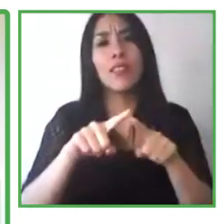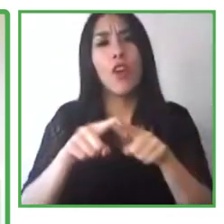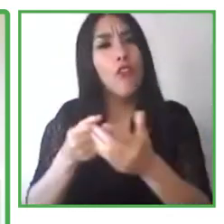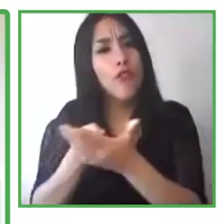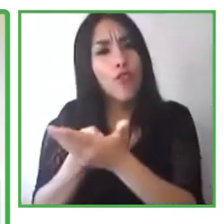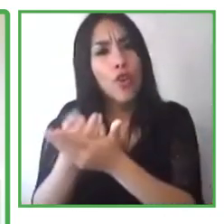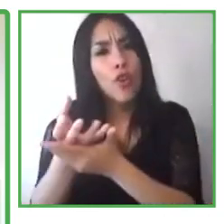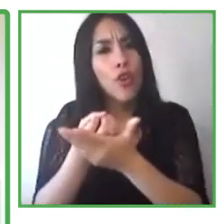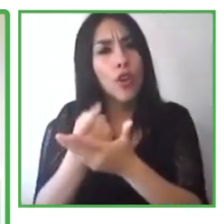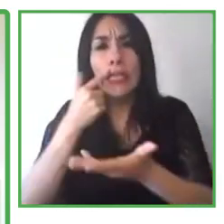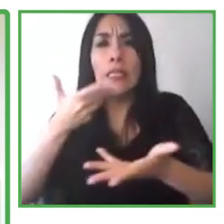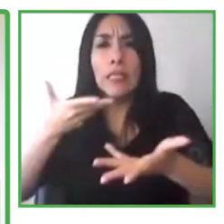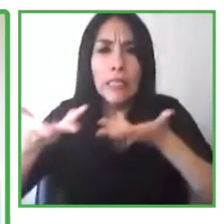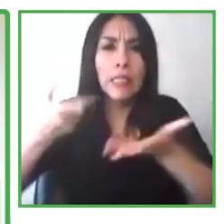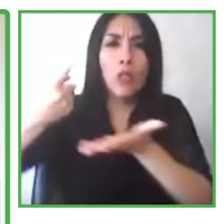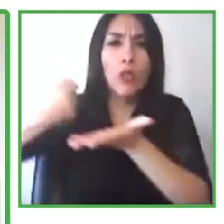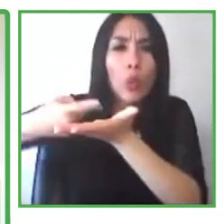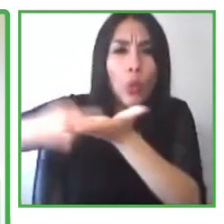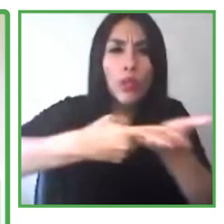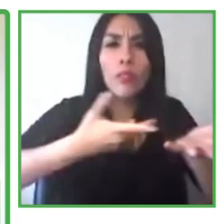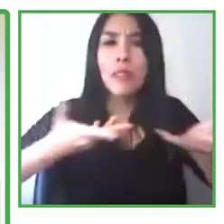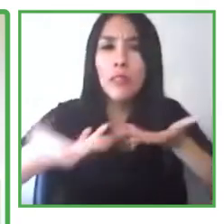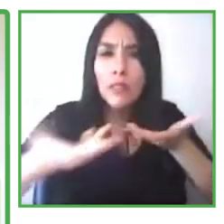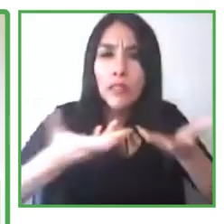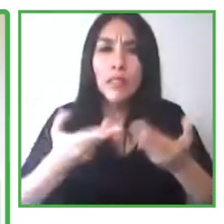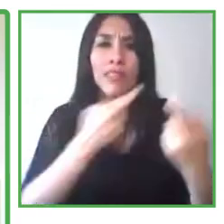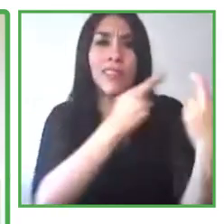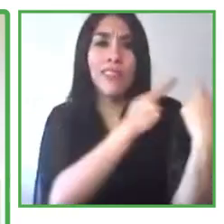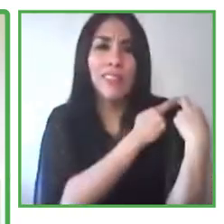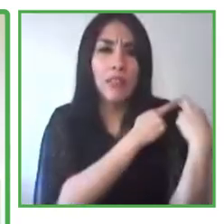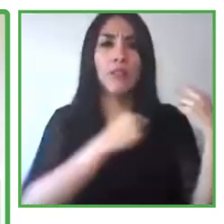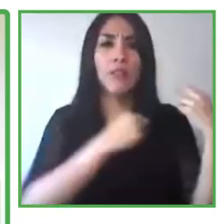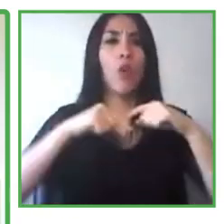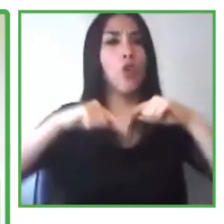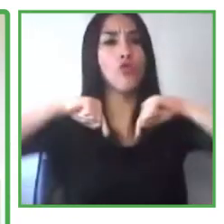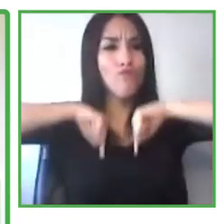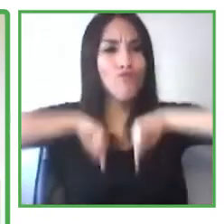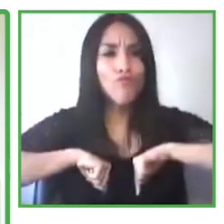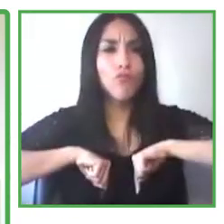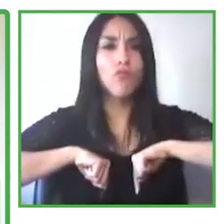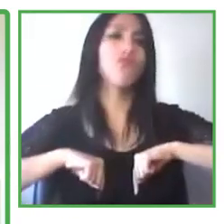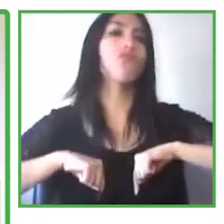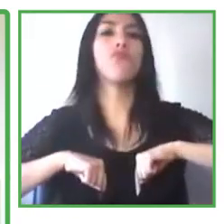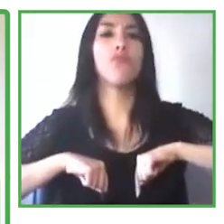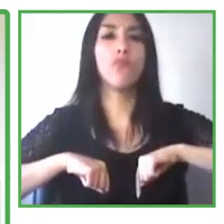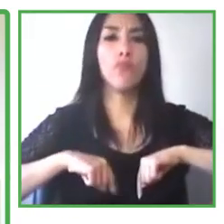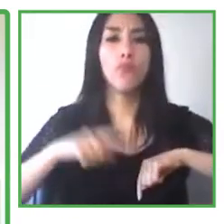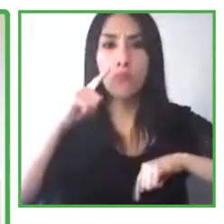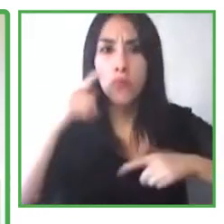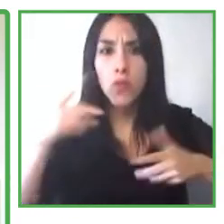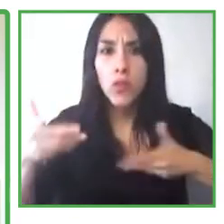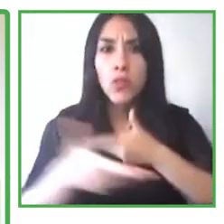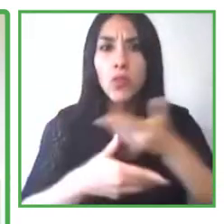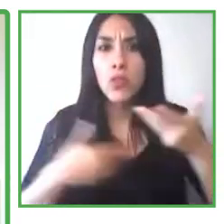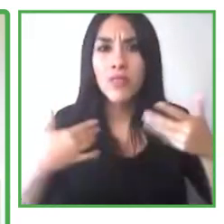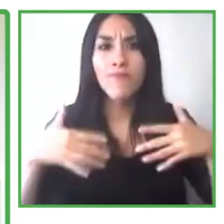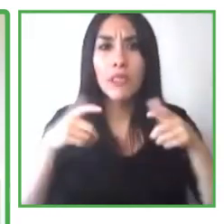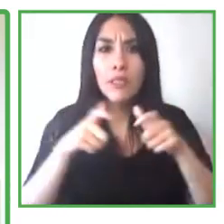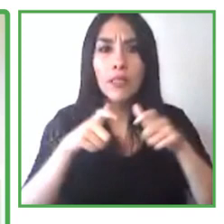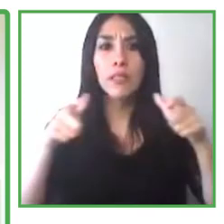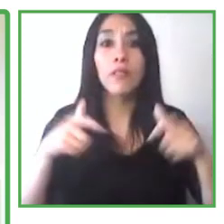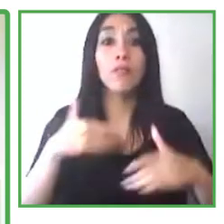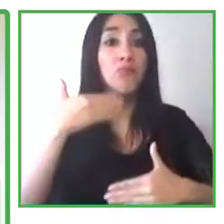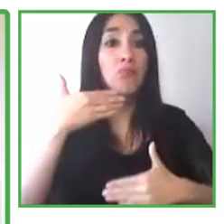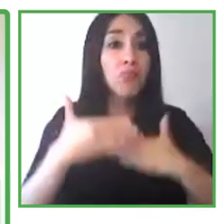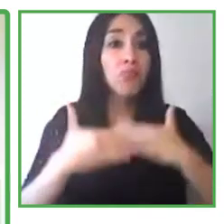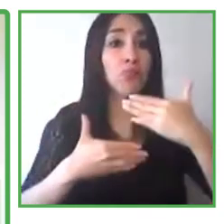so that when someone with a disability comes onto their team, is interviewed for a role. They're comfortable and they know where to find resources.